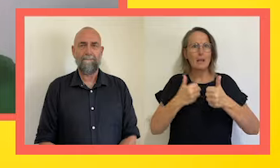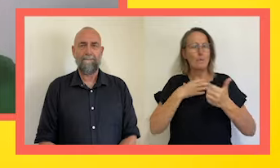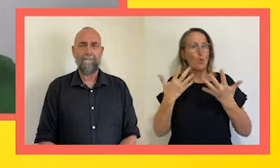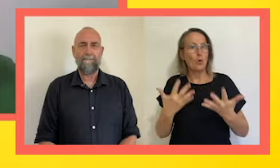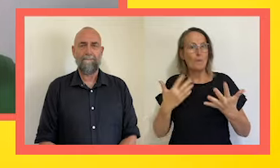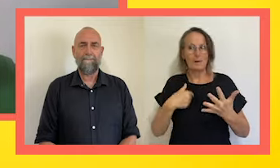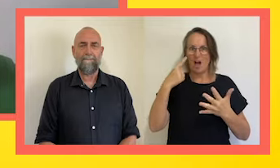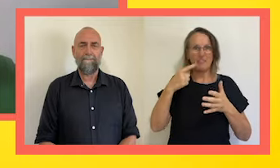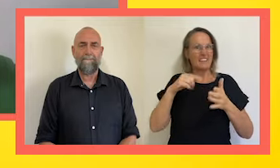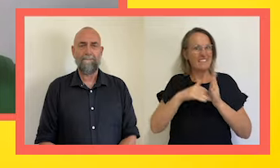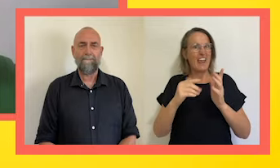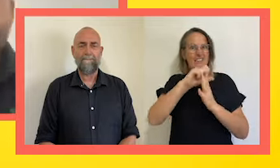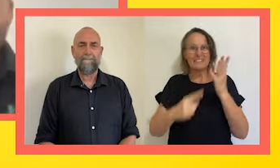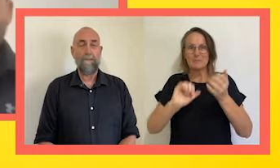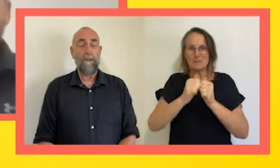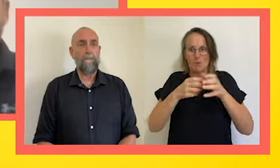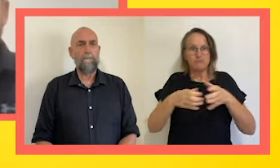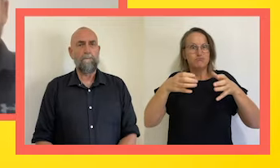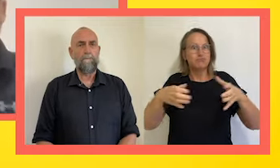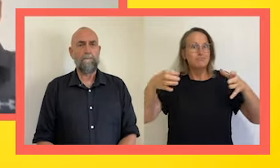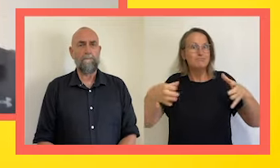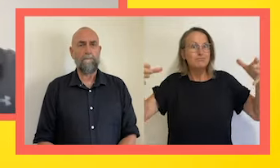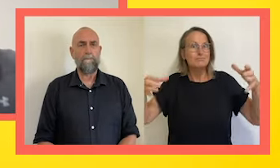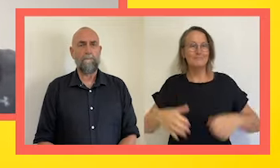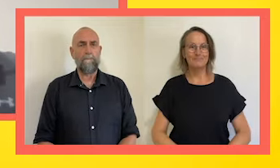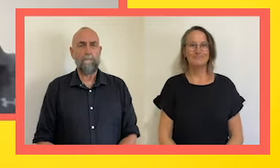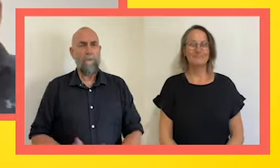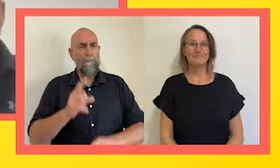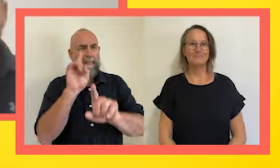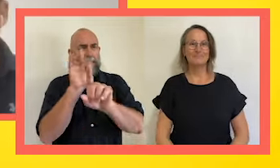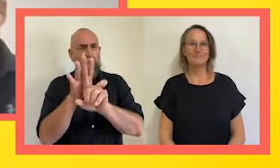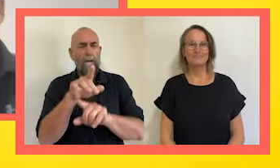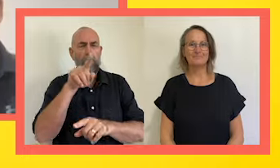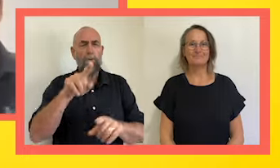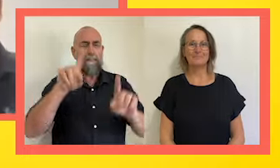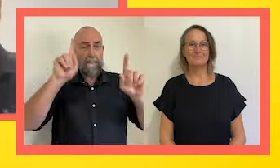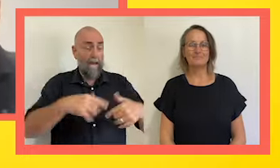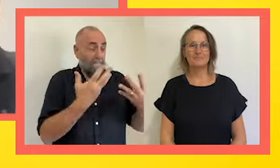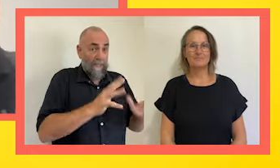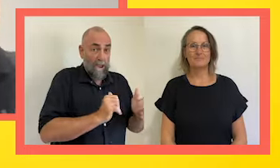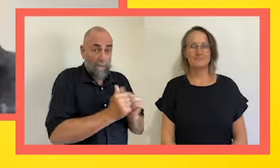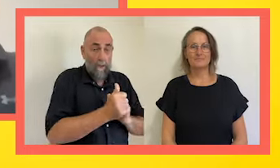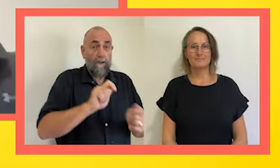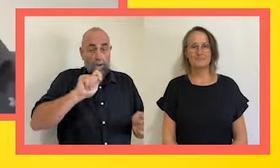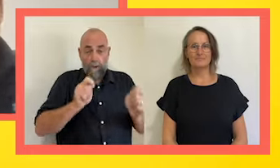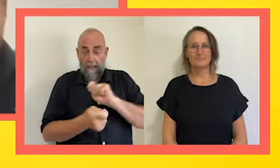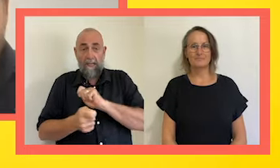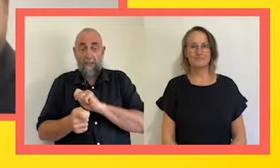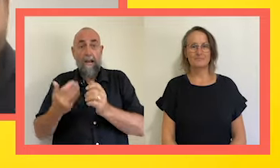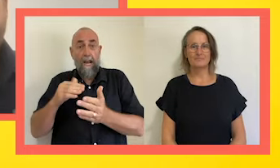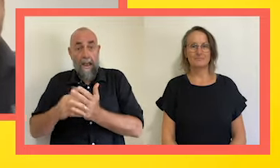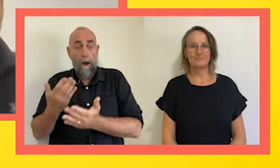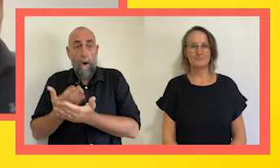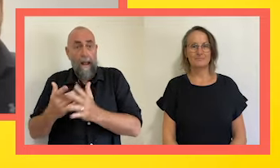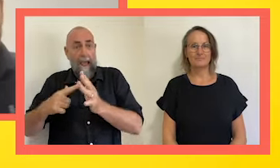movement's going from strength to strength. What about your transition out of sport? Now we're seeing you on ABC quite frequently, which is